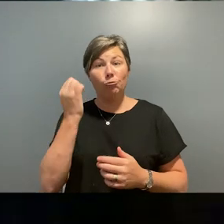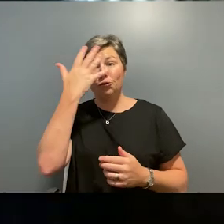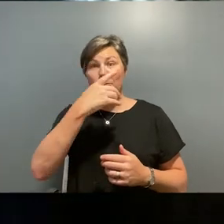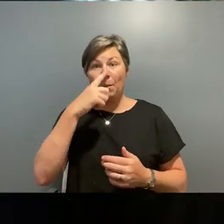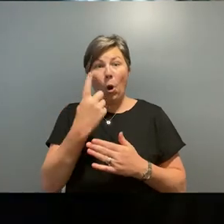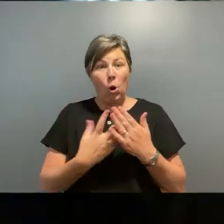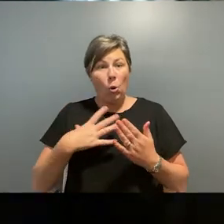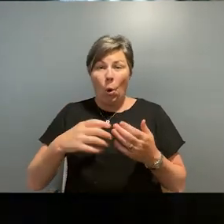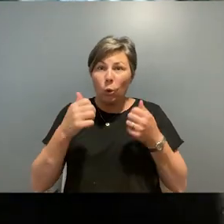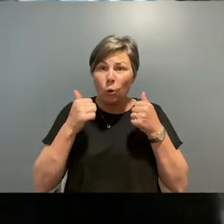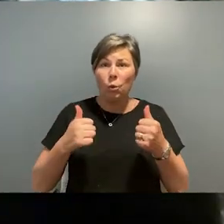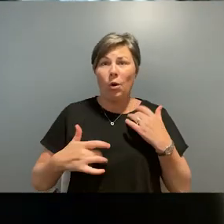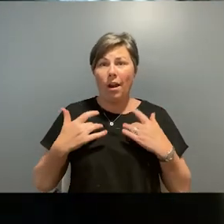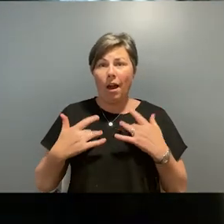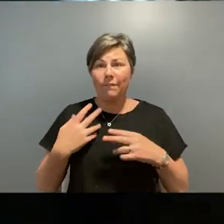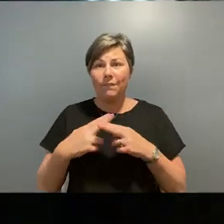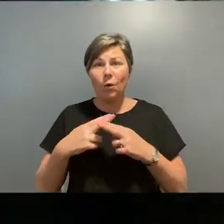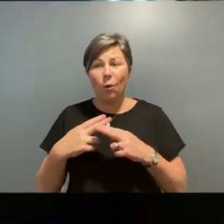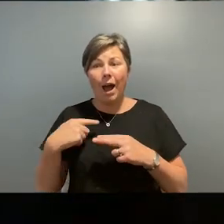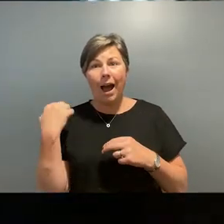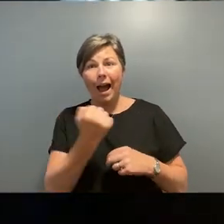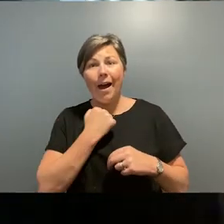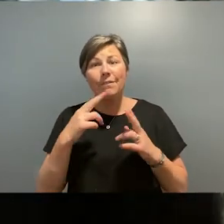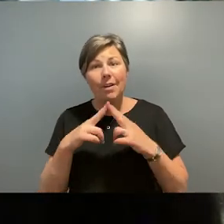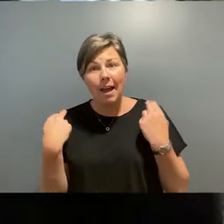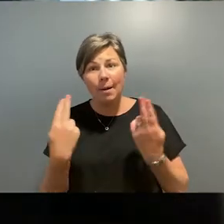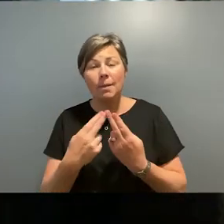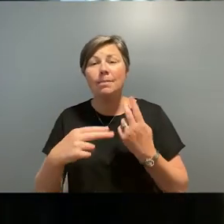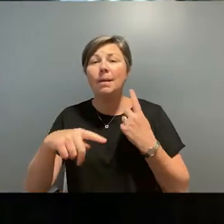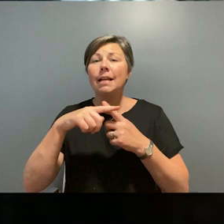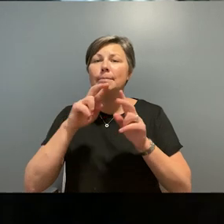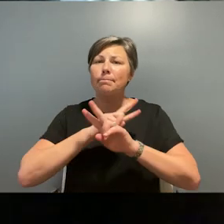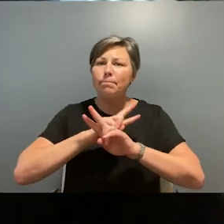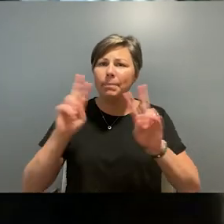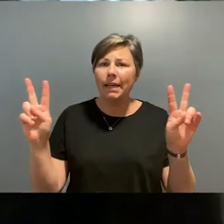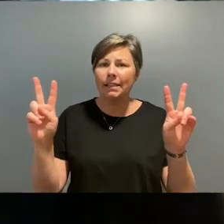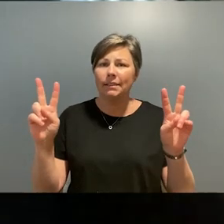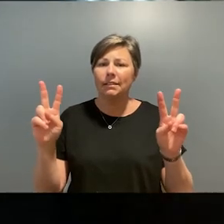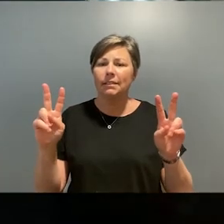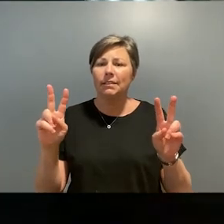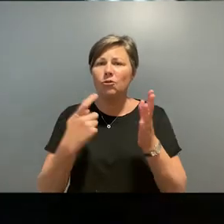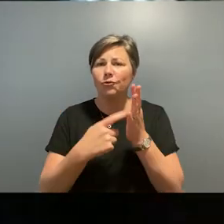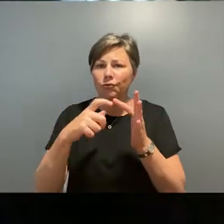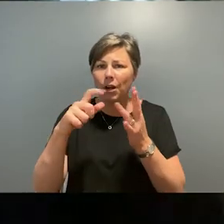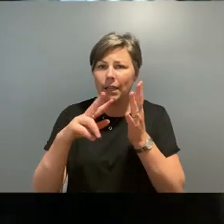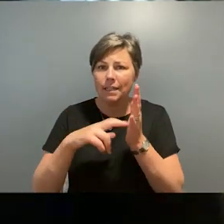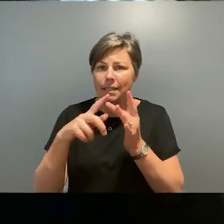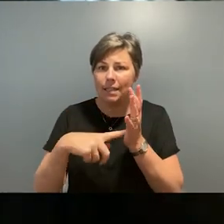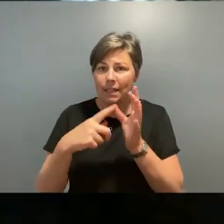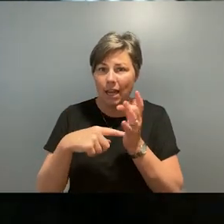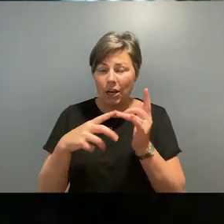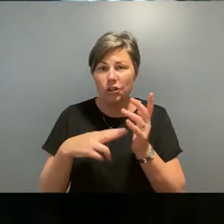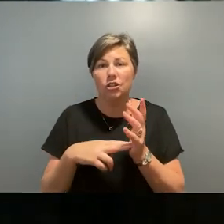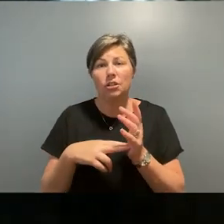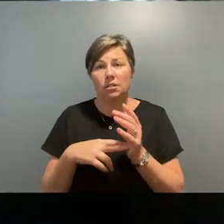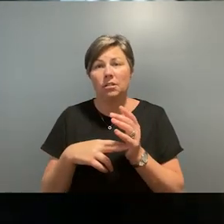life for our families, and we want peace and reconciliation with this whole country. It's a magnificent country, but it needs to